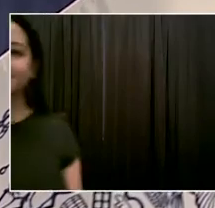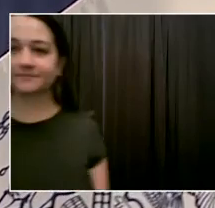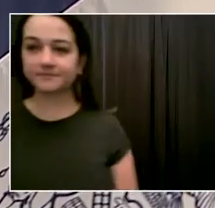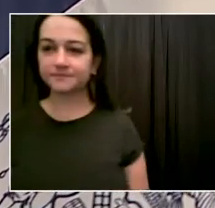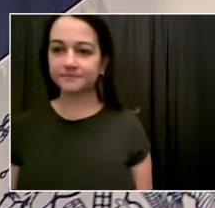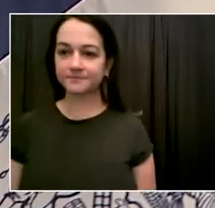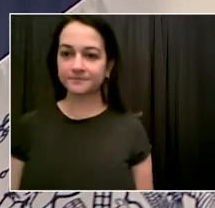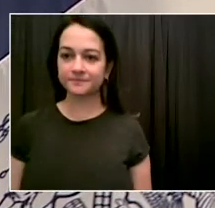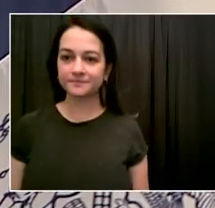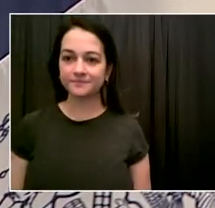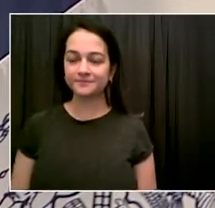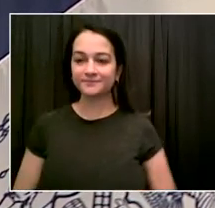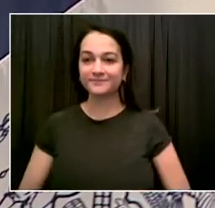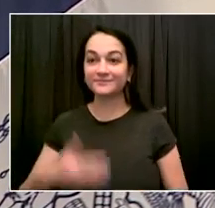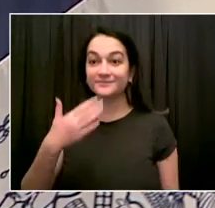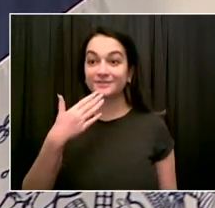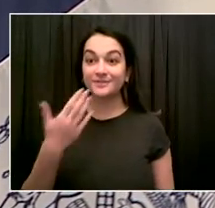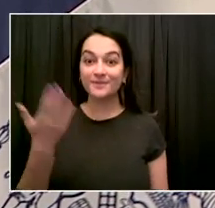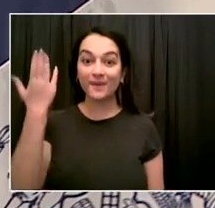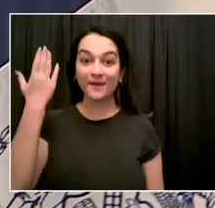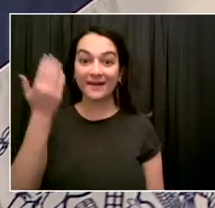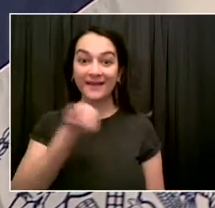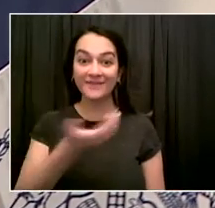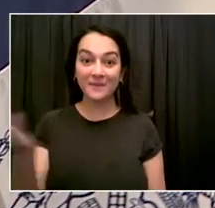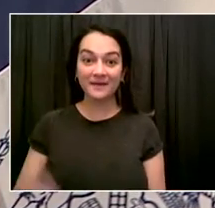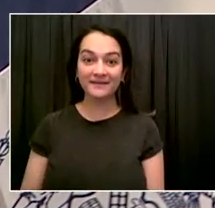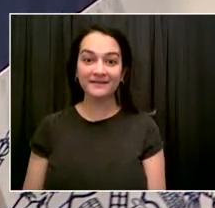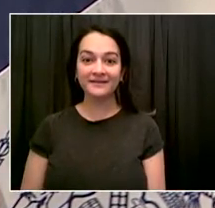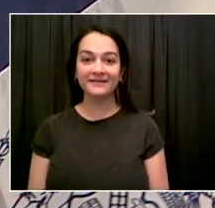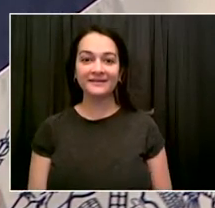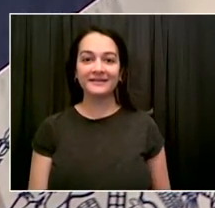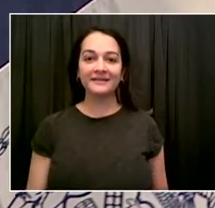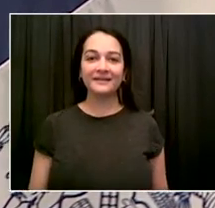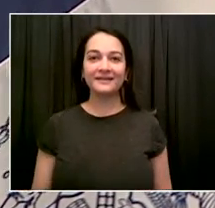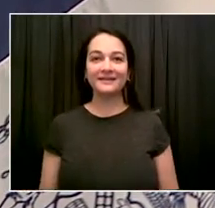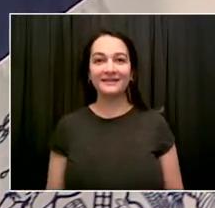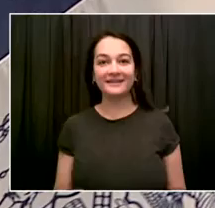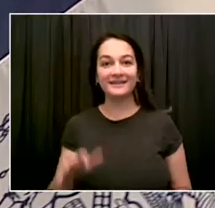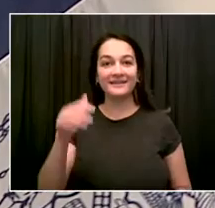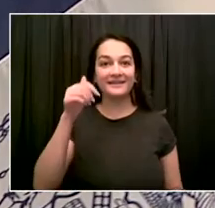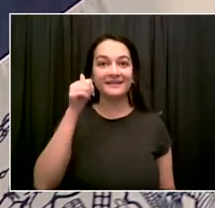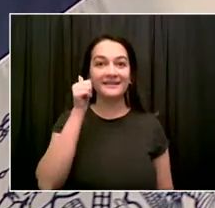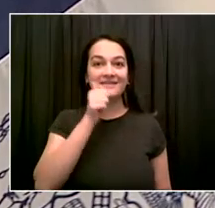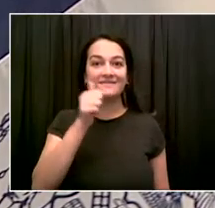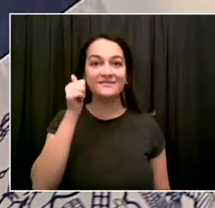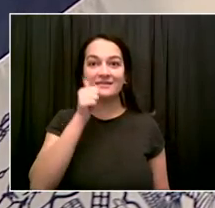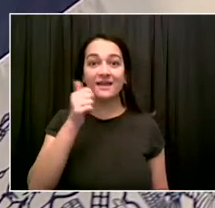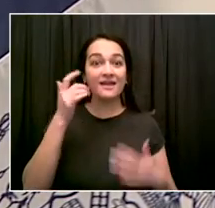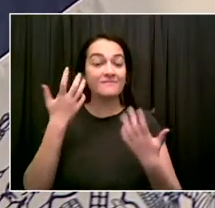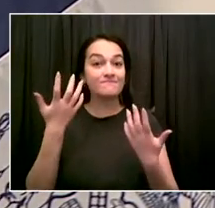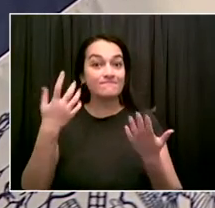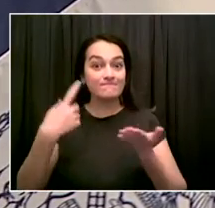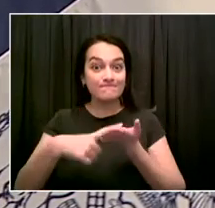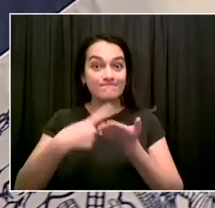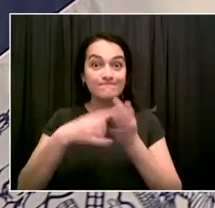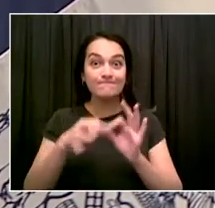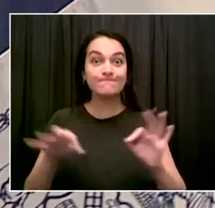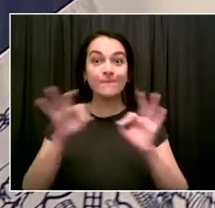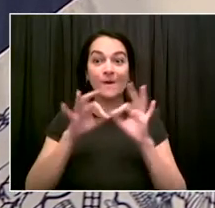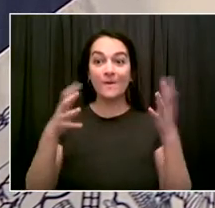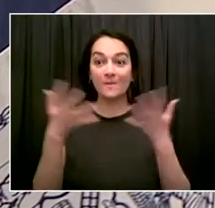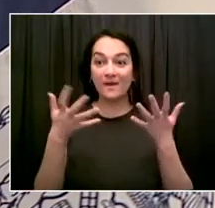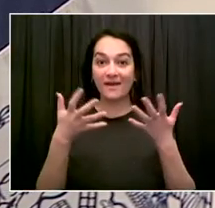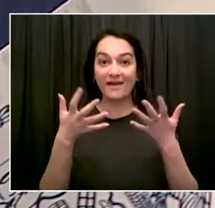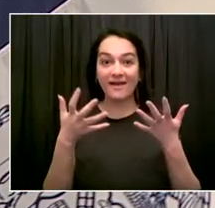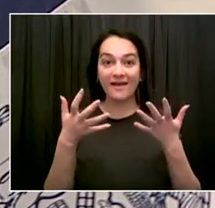Good morning everyone. Every day we focus on the recovery of New York City, a recovery for all of us. And that recovery